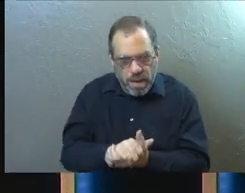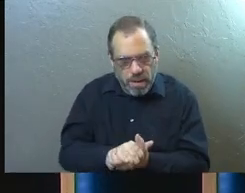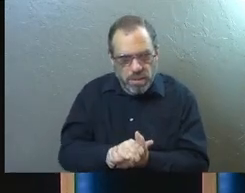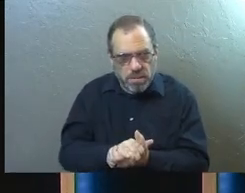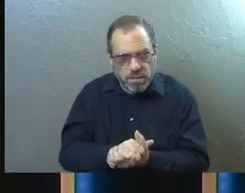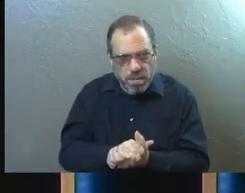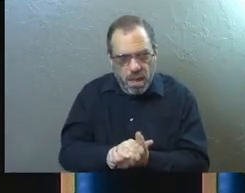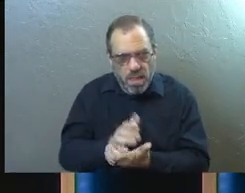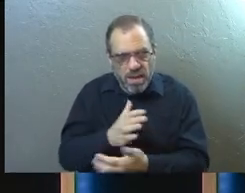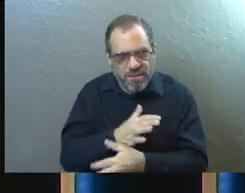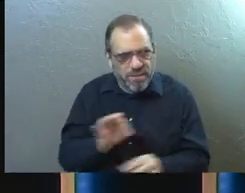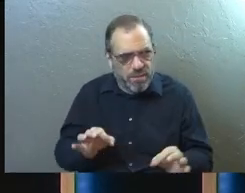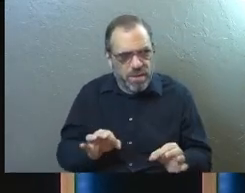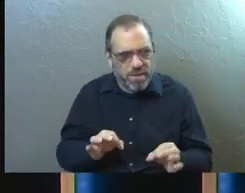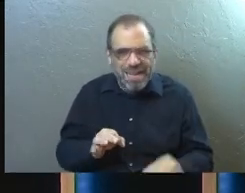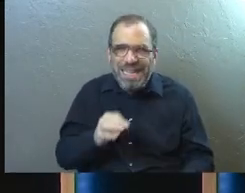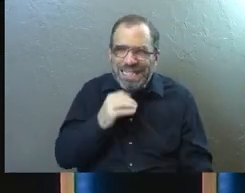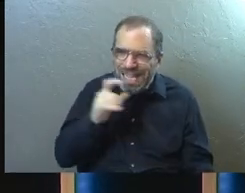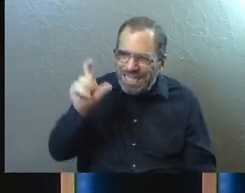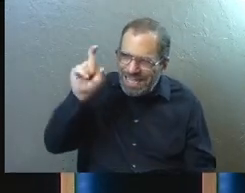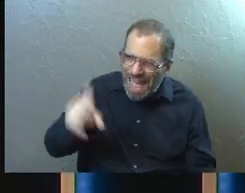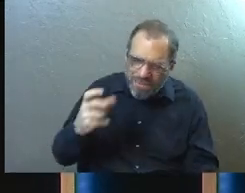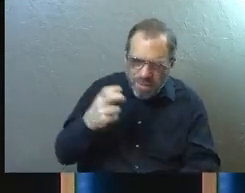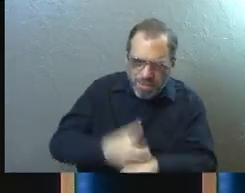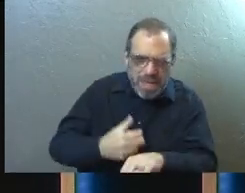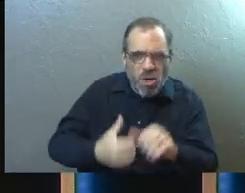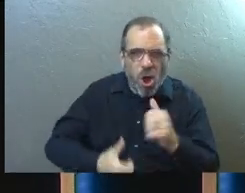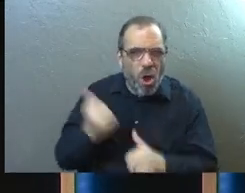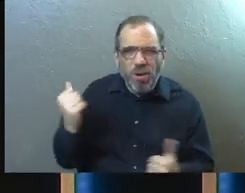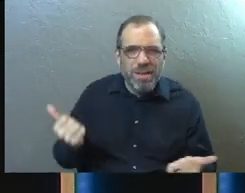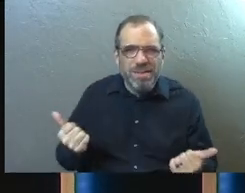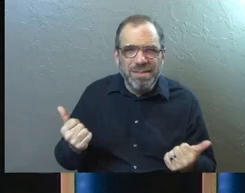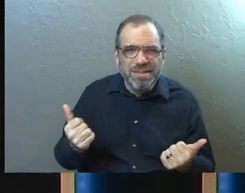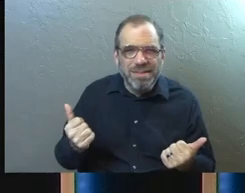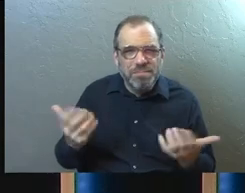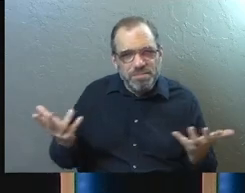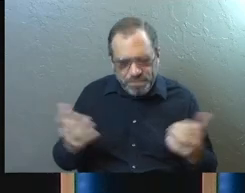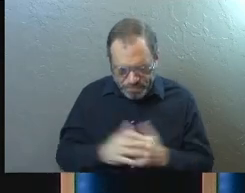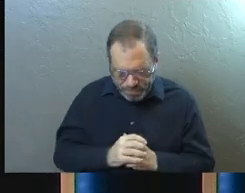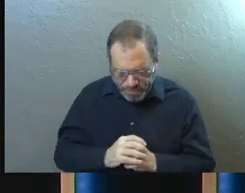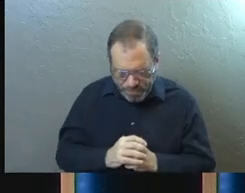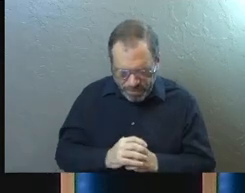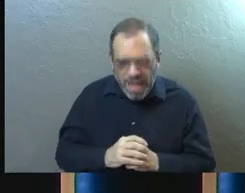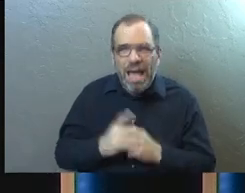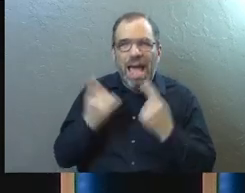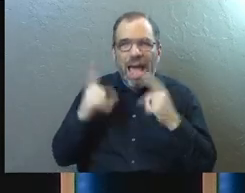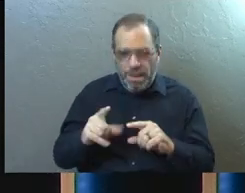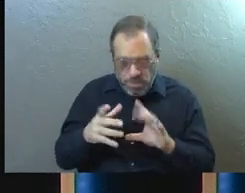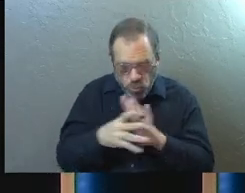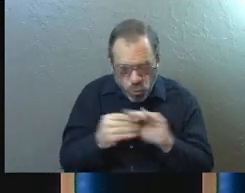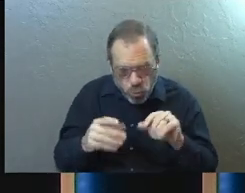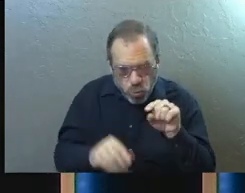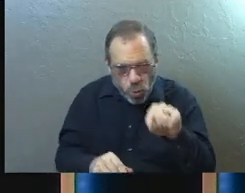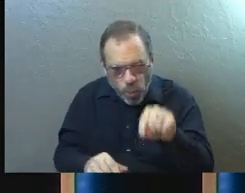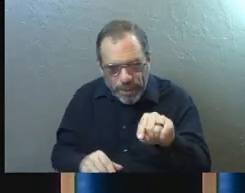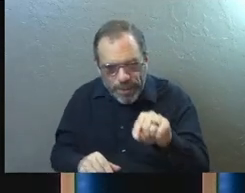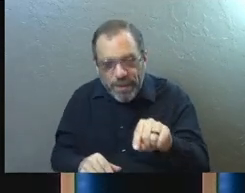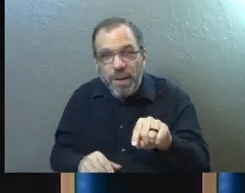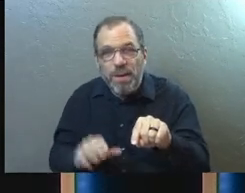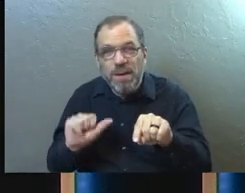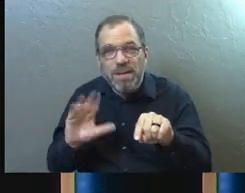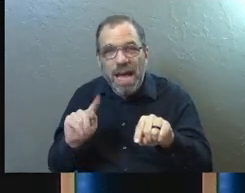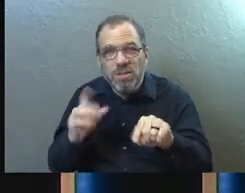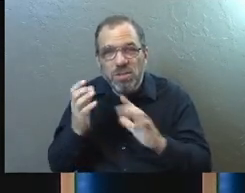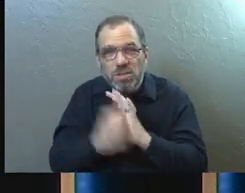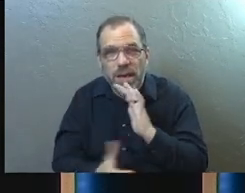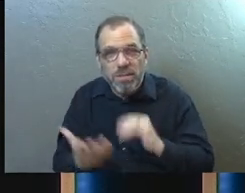think with that kind of freedom of this doesn't have to be how this is going to go. There's something happening in this story that I think is really important